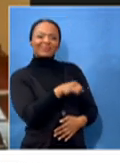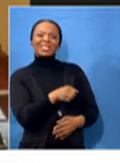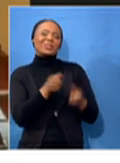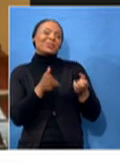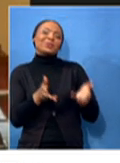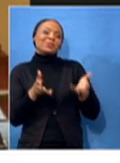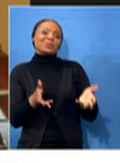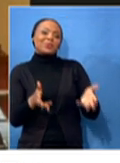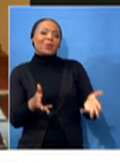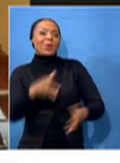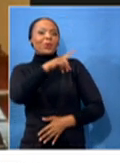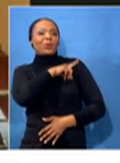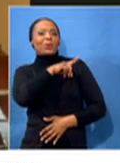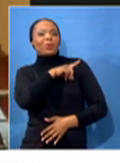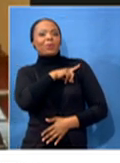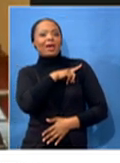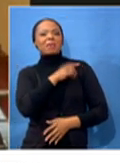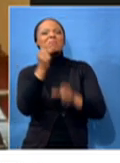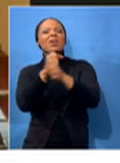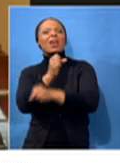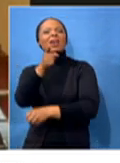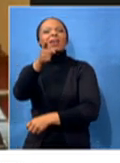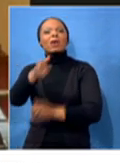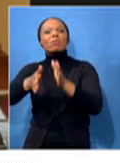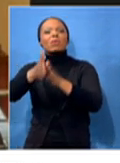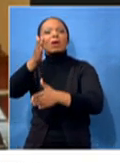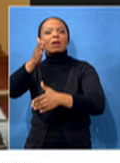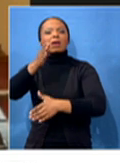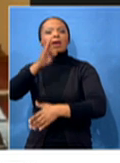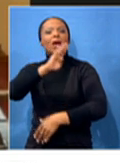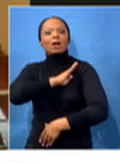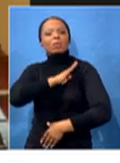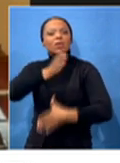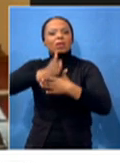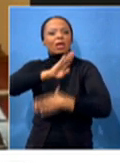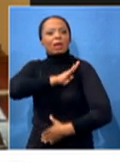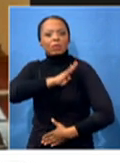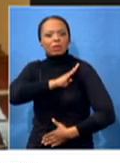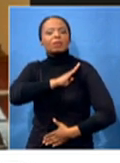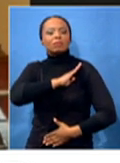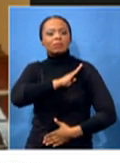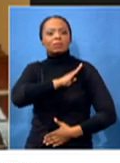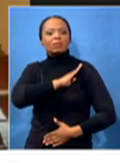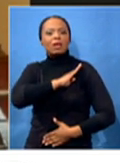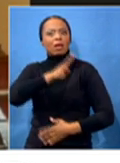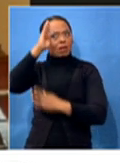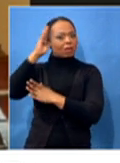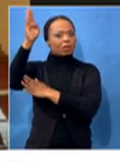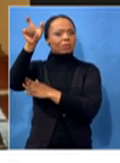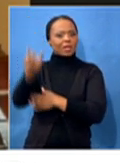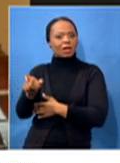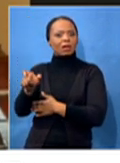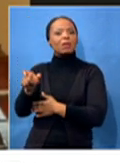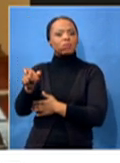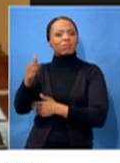go to the army. You know, when you're in the army, you have a commander, you have this particular